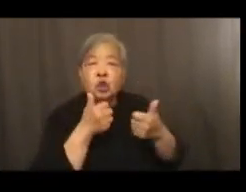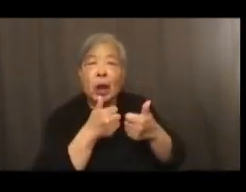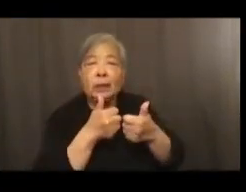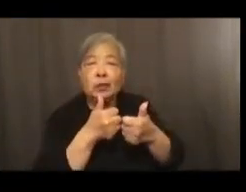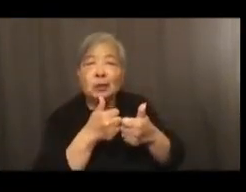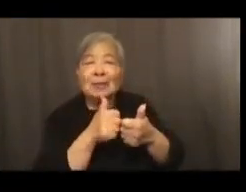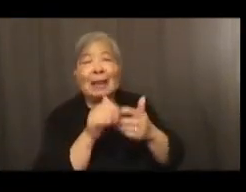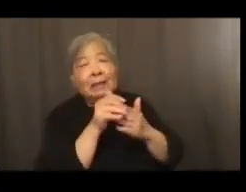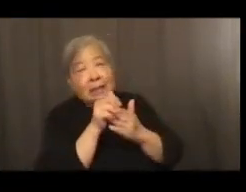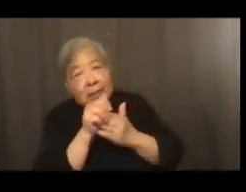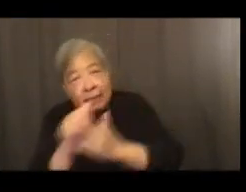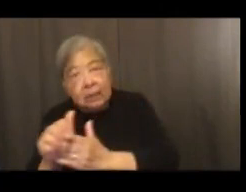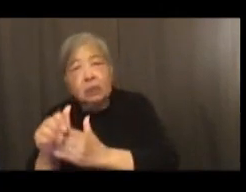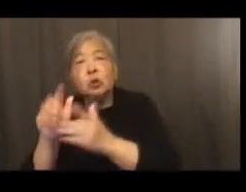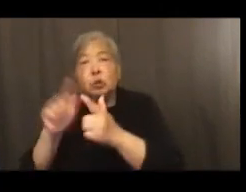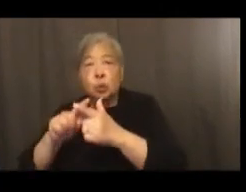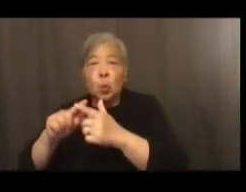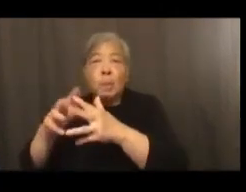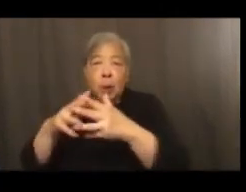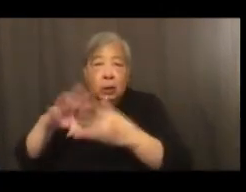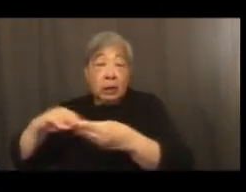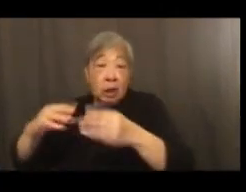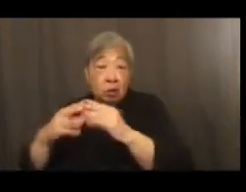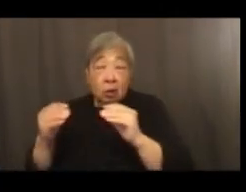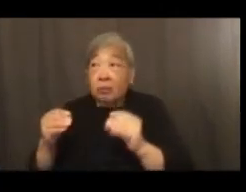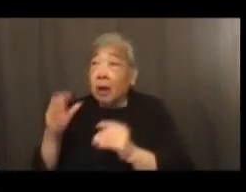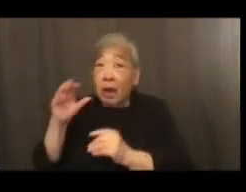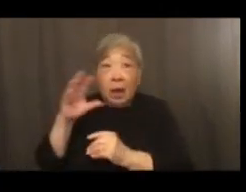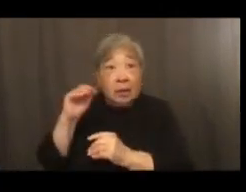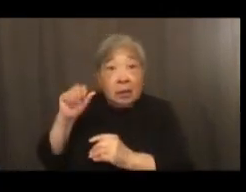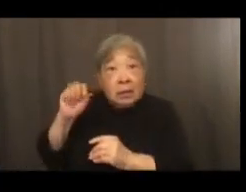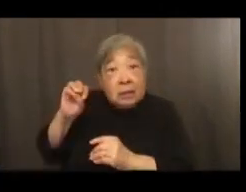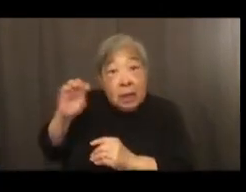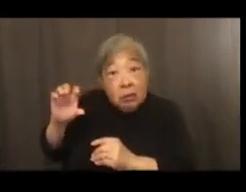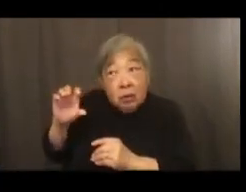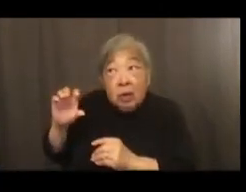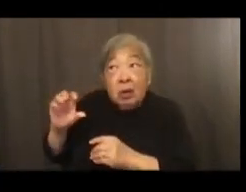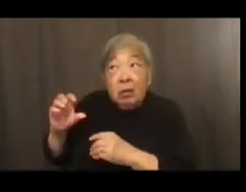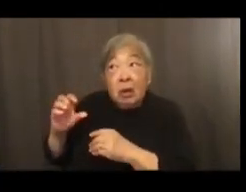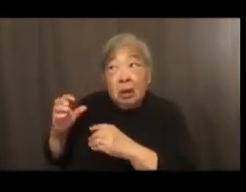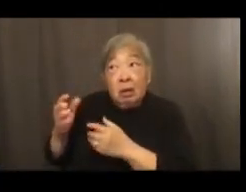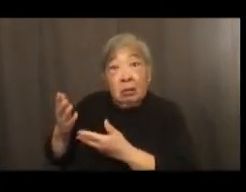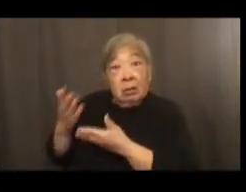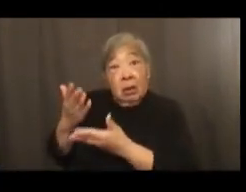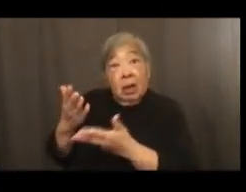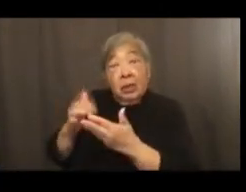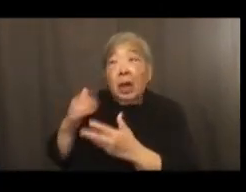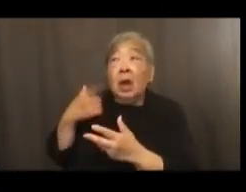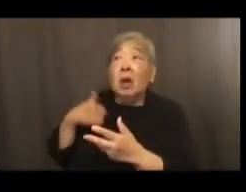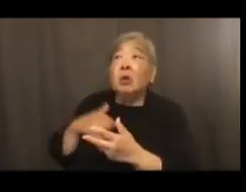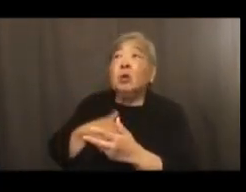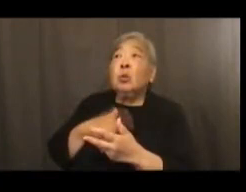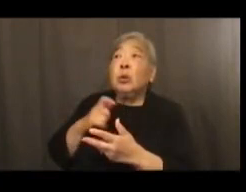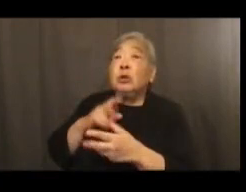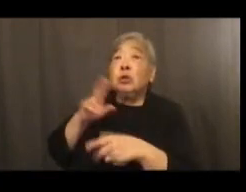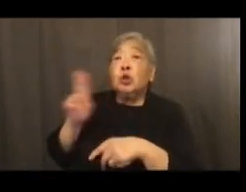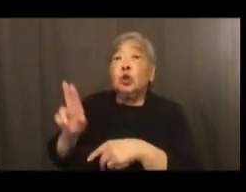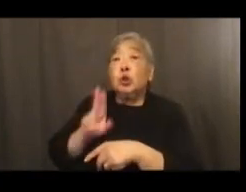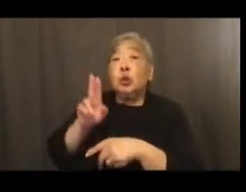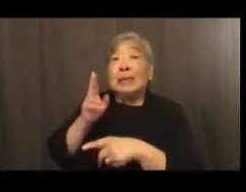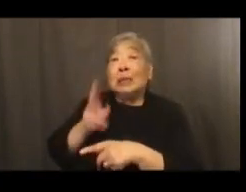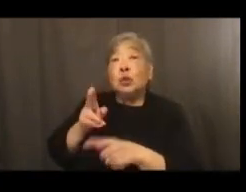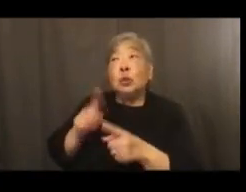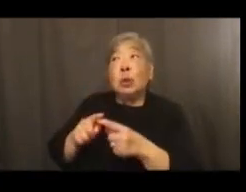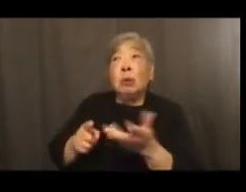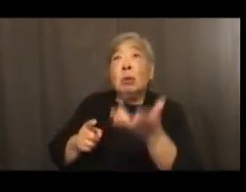as Secretary Bunch challenged us, you know, to let us use history to hold the nation up to its loftiest ideals. And